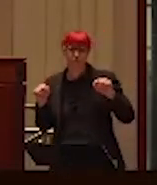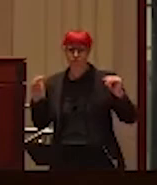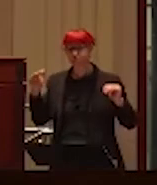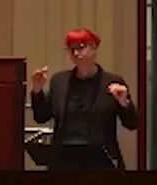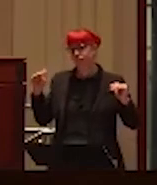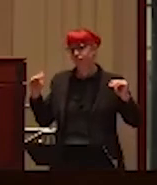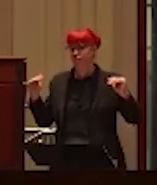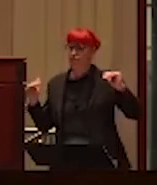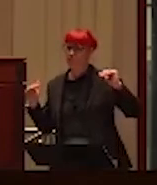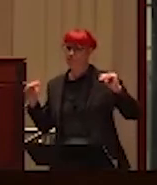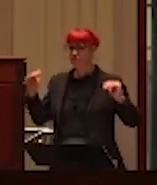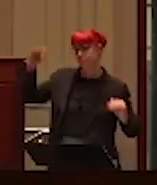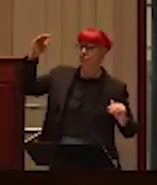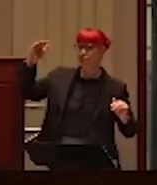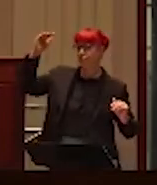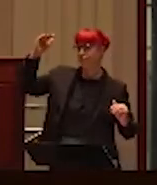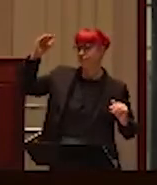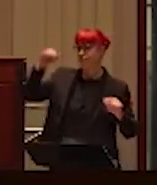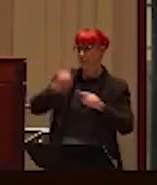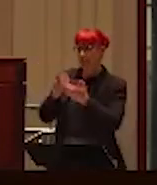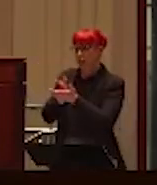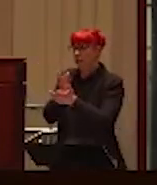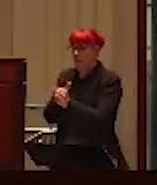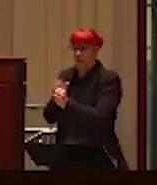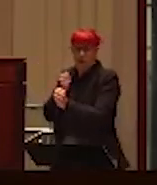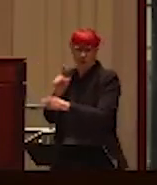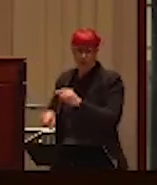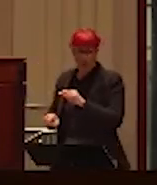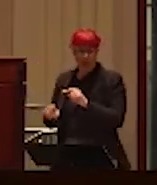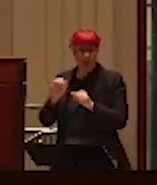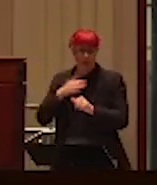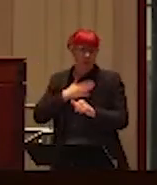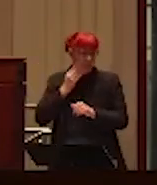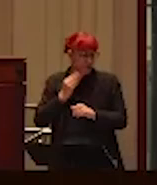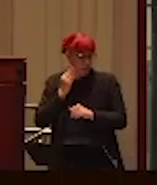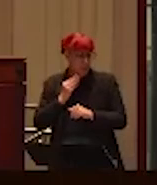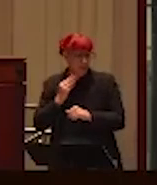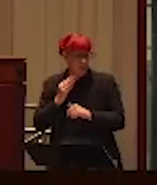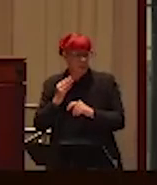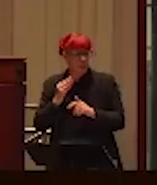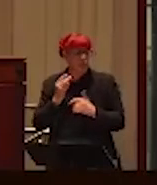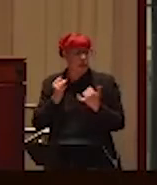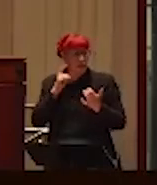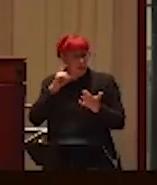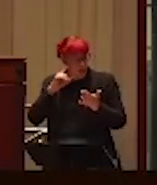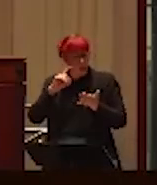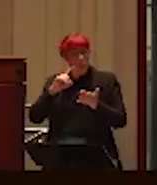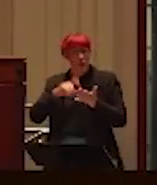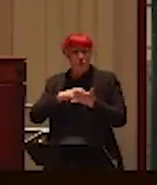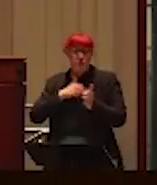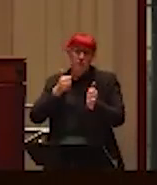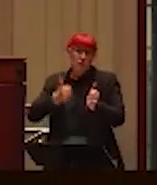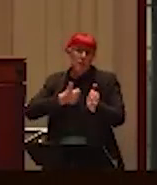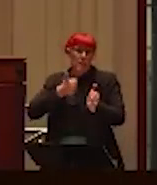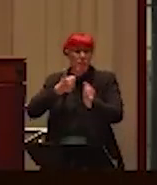% bad times. Um, and so that, that was my experience. And I recognize now that I was chasing those